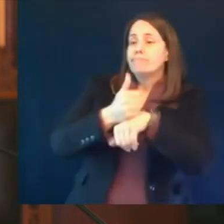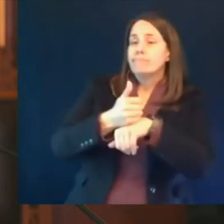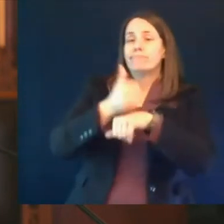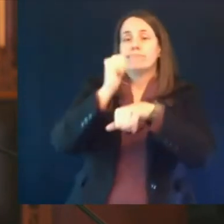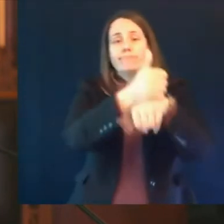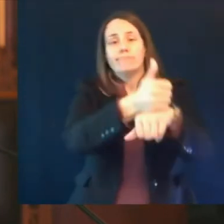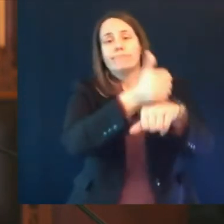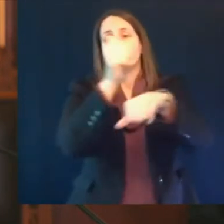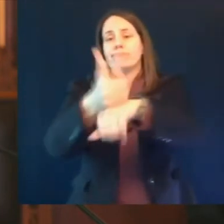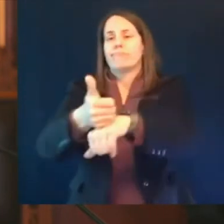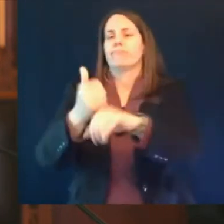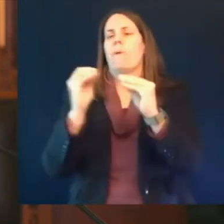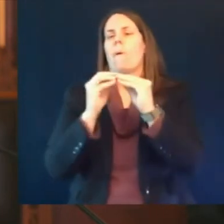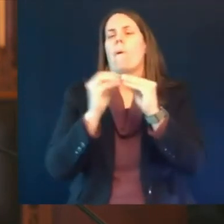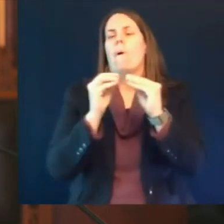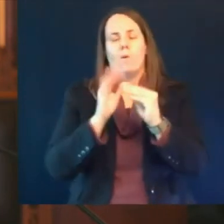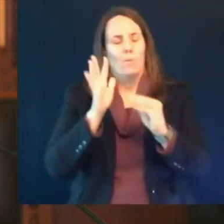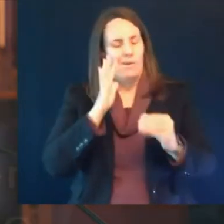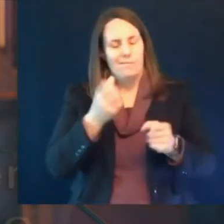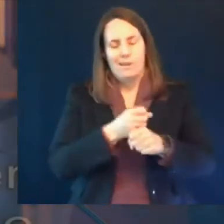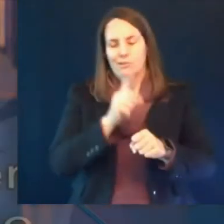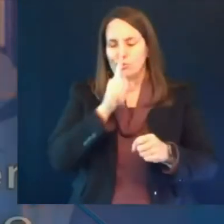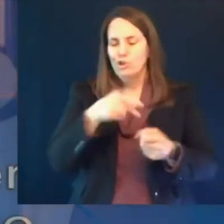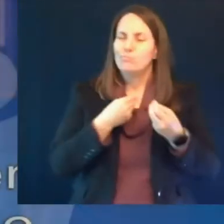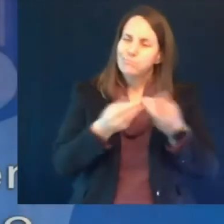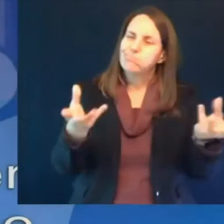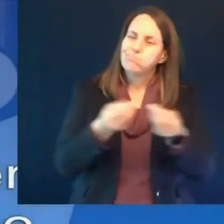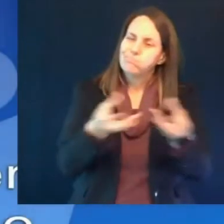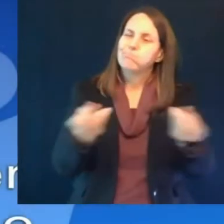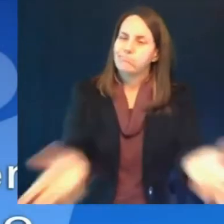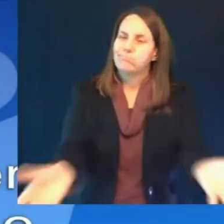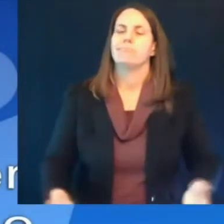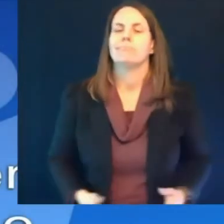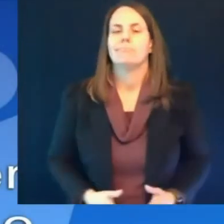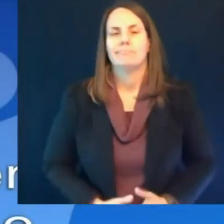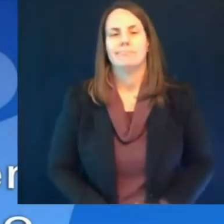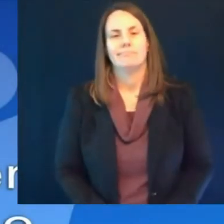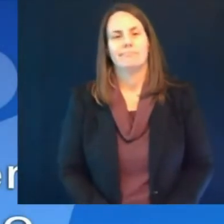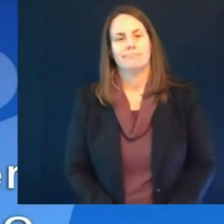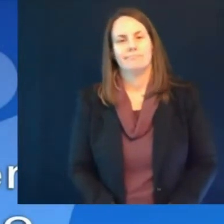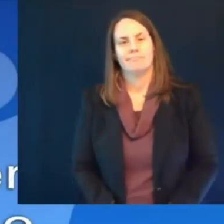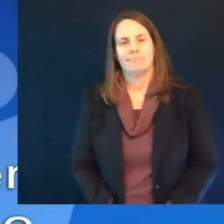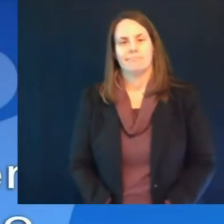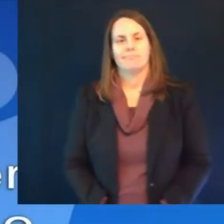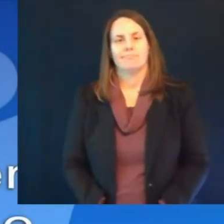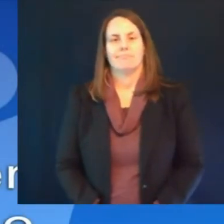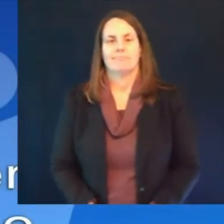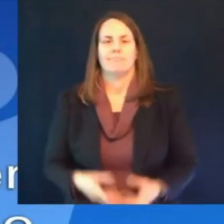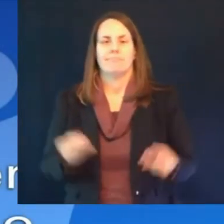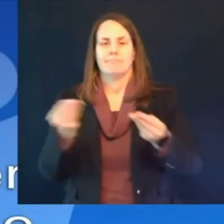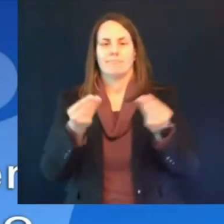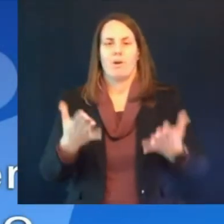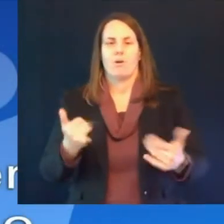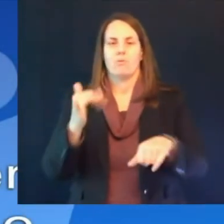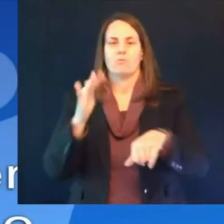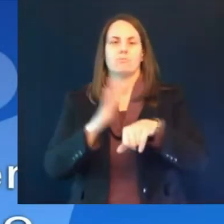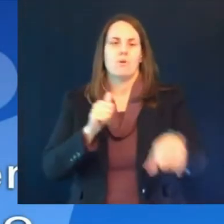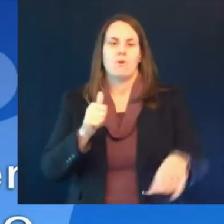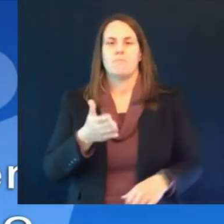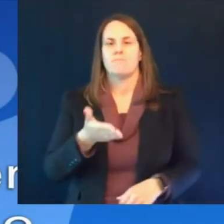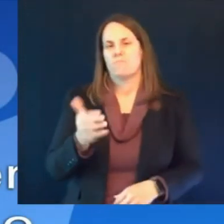we move forward here thank you jonathan now to danny maxwell from wkow tv in madison